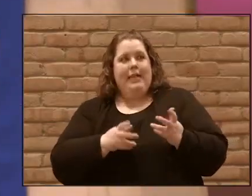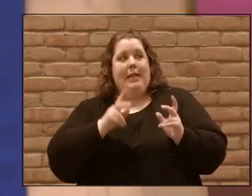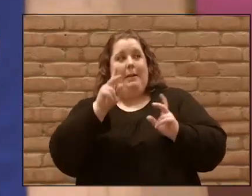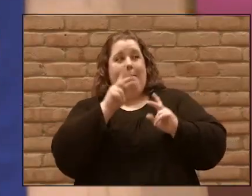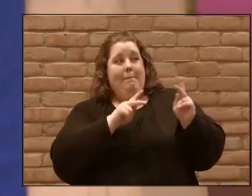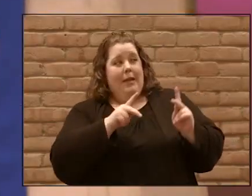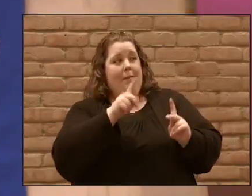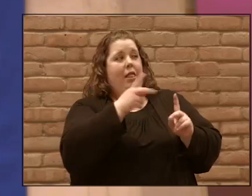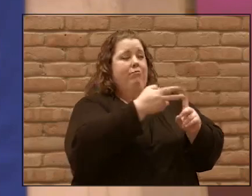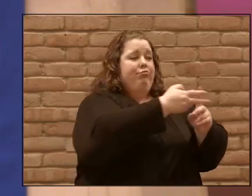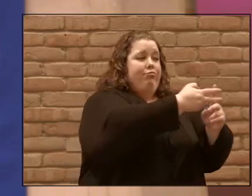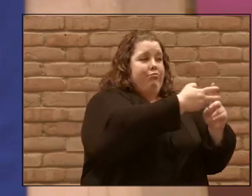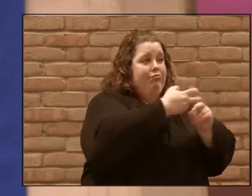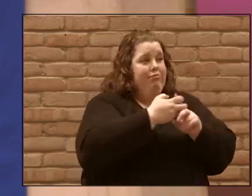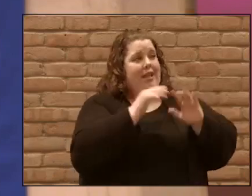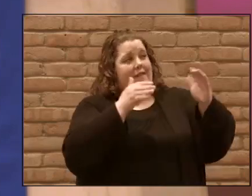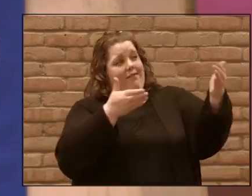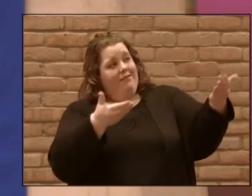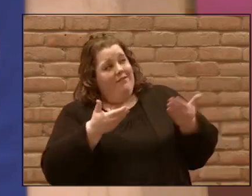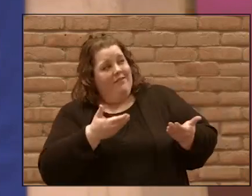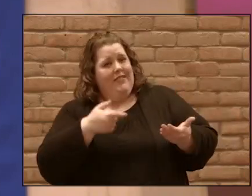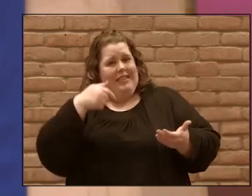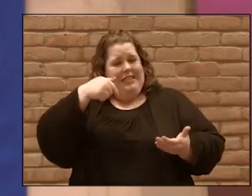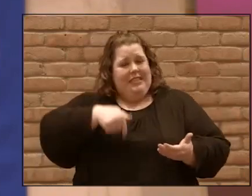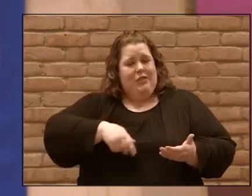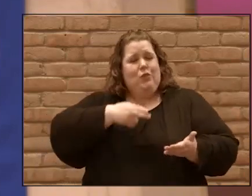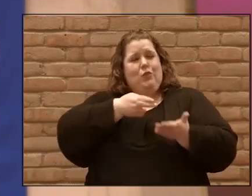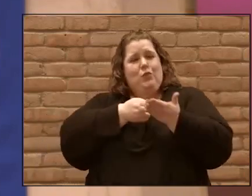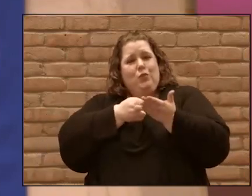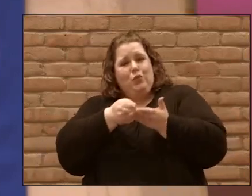authentic community where life change happens?